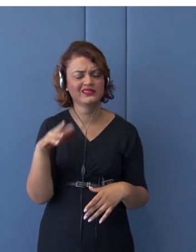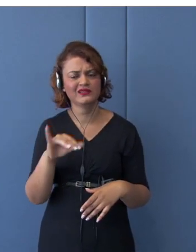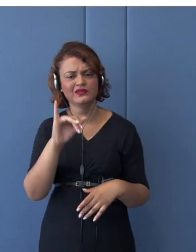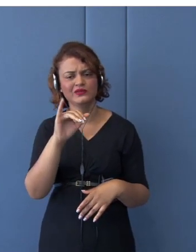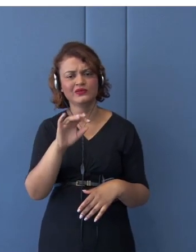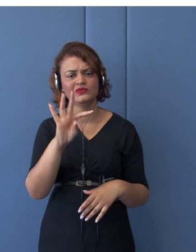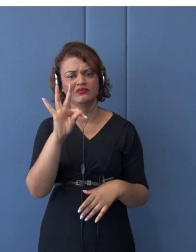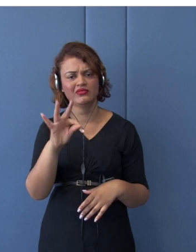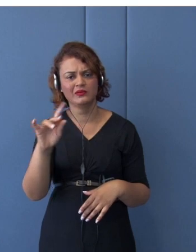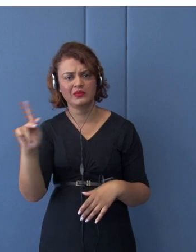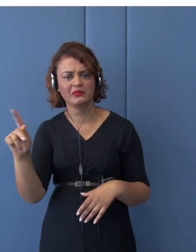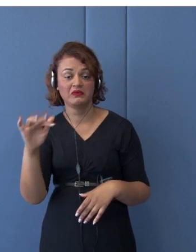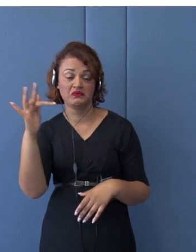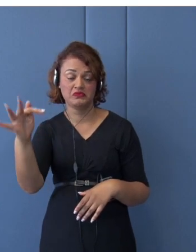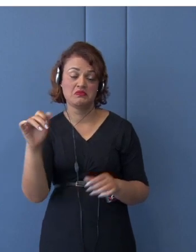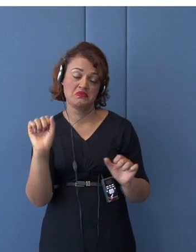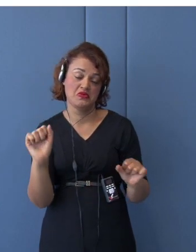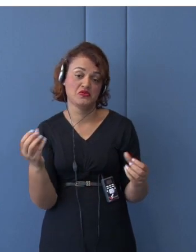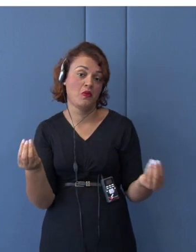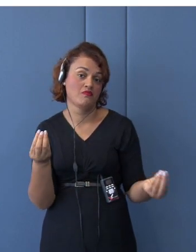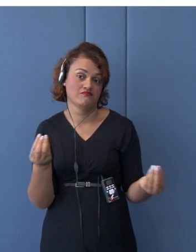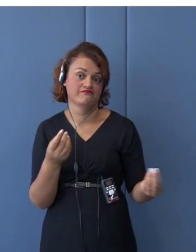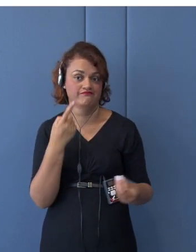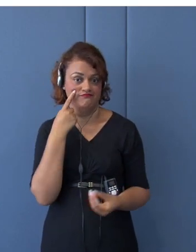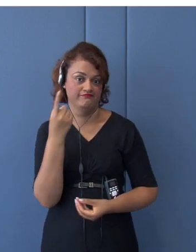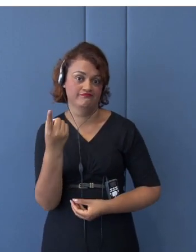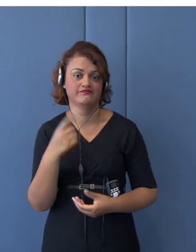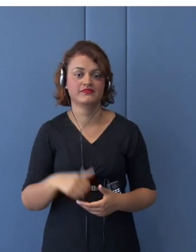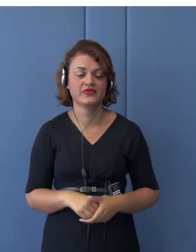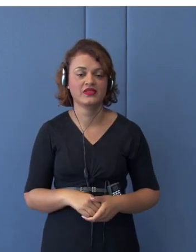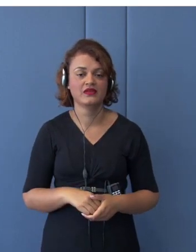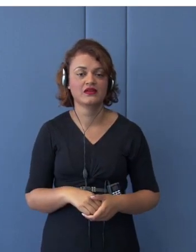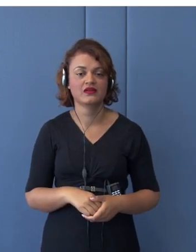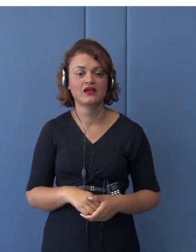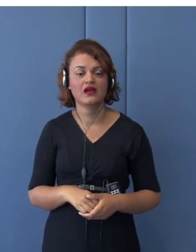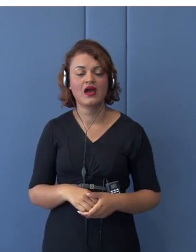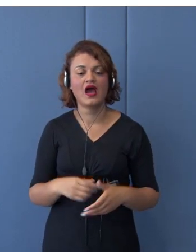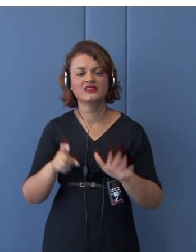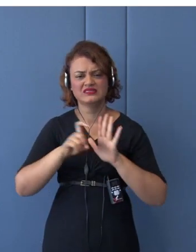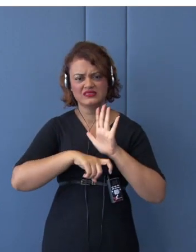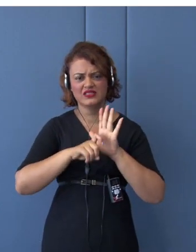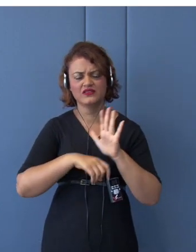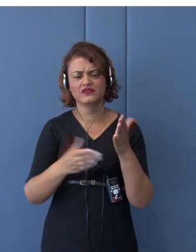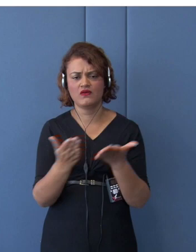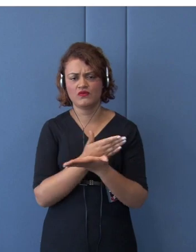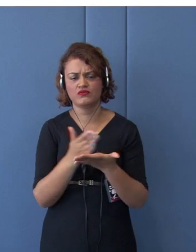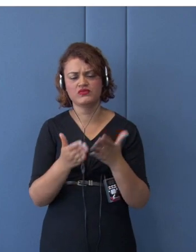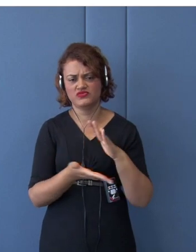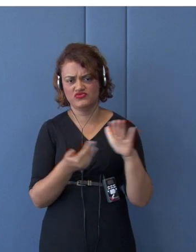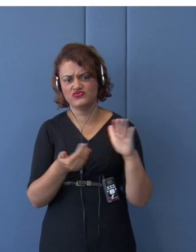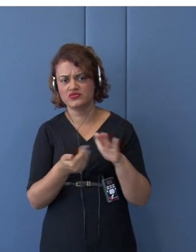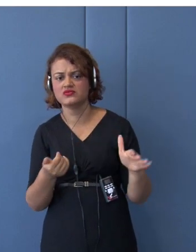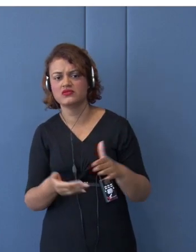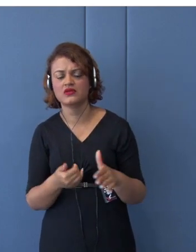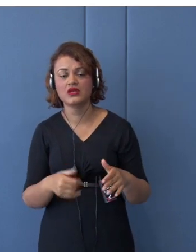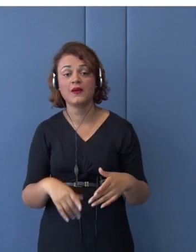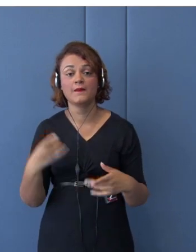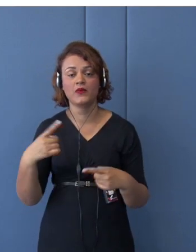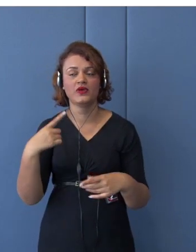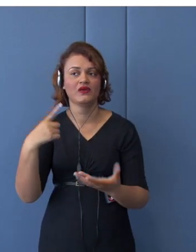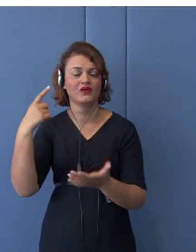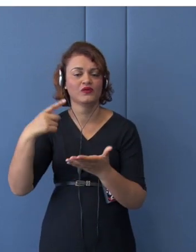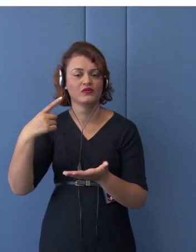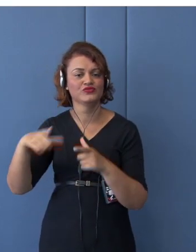level. Even for Japan, we committed about 82% of our agriculture